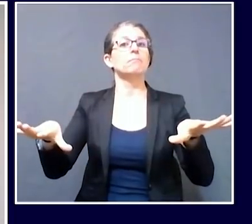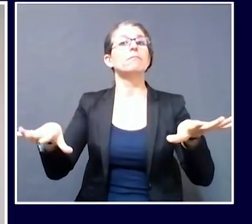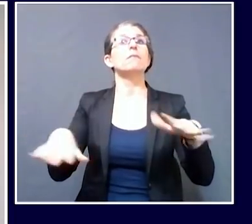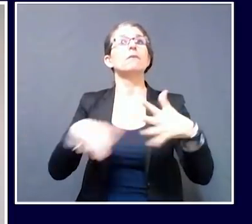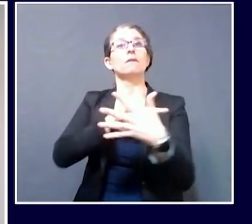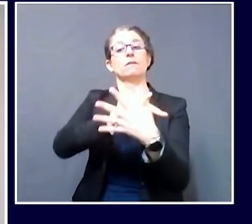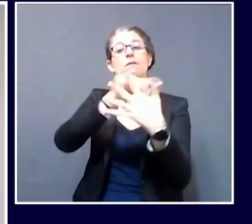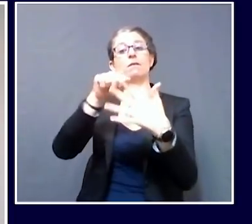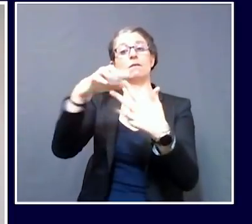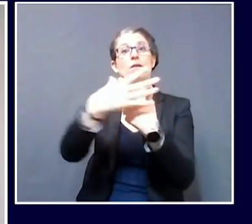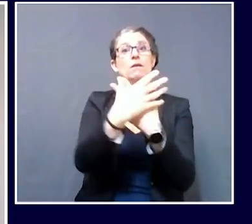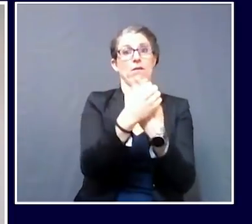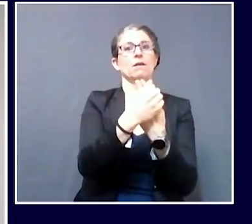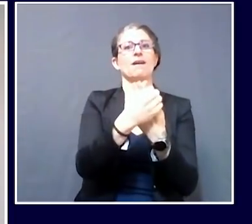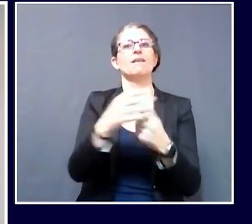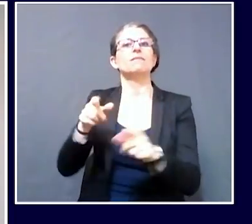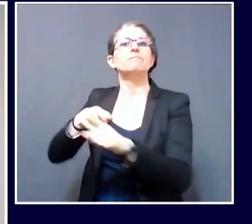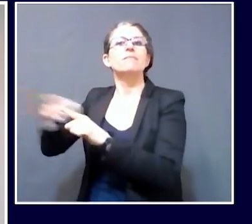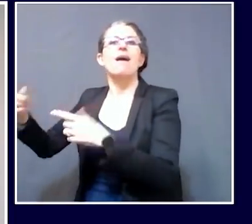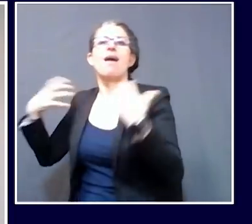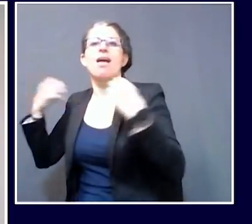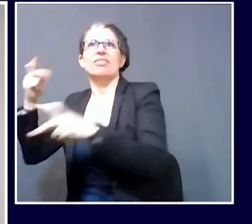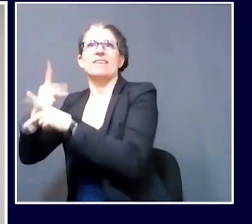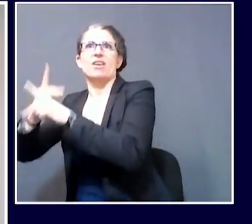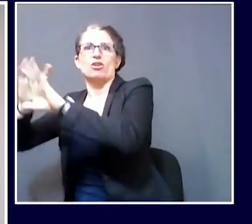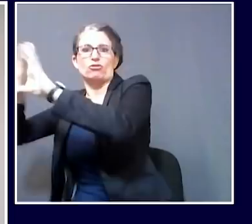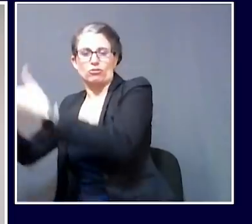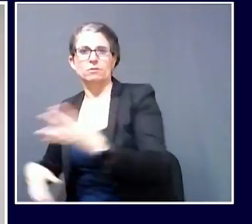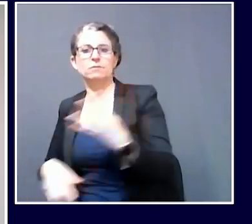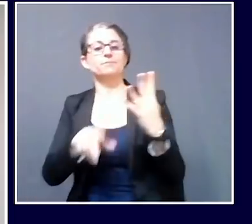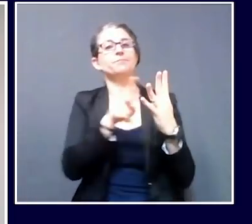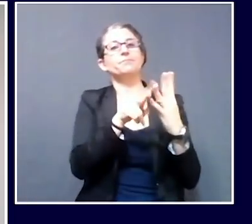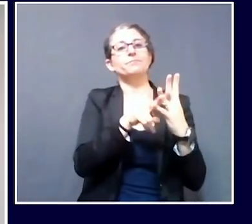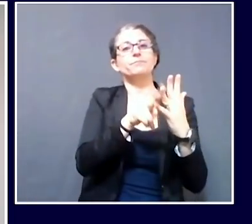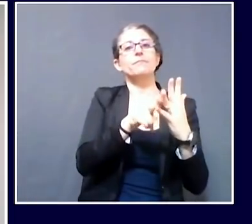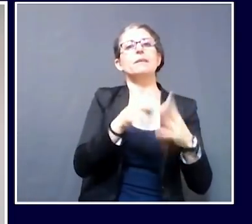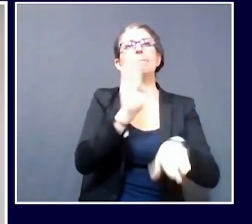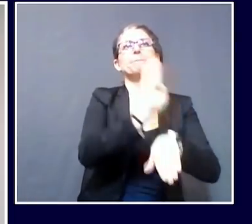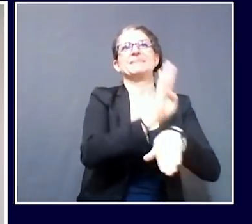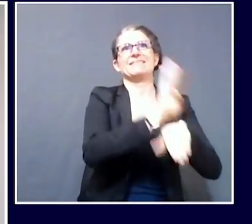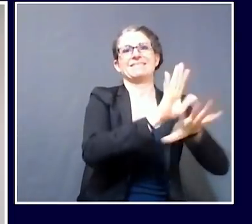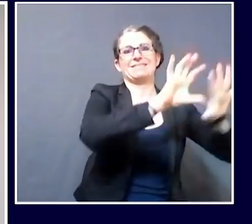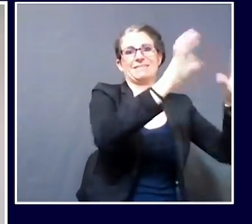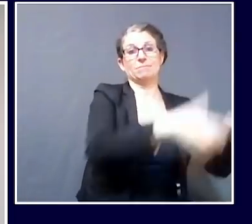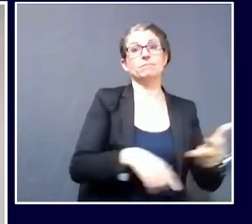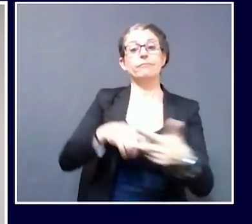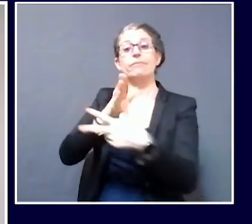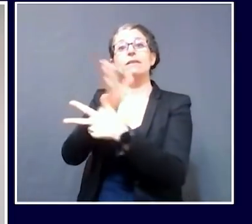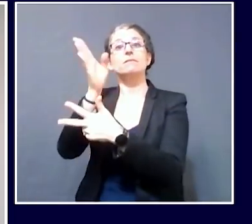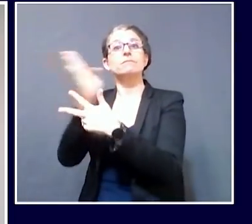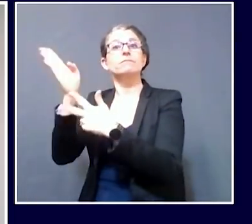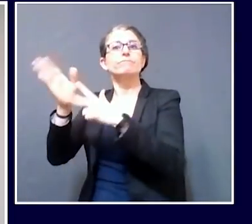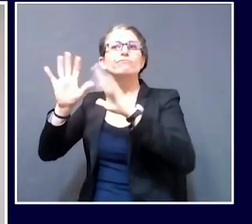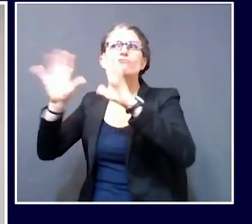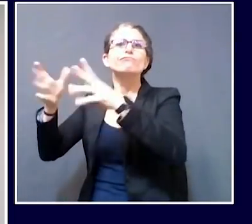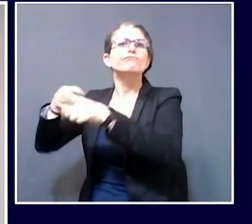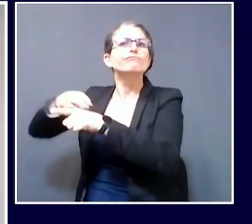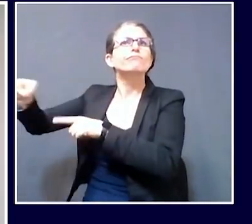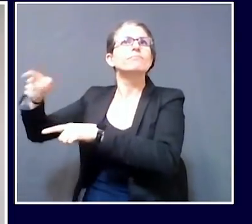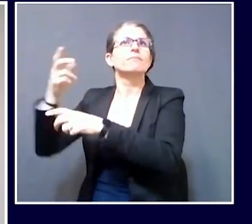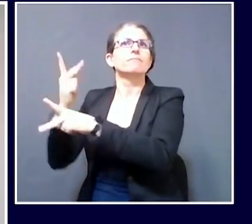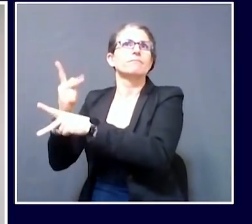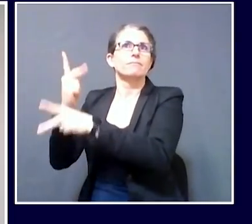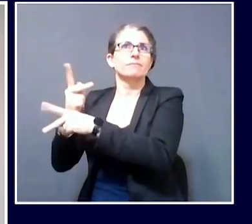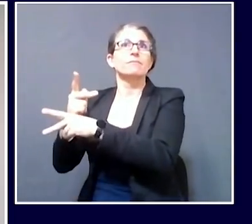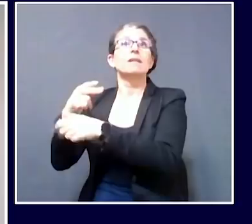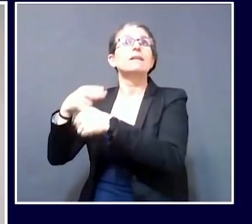of which are in workplace settings. We'll first start with the healthcare-related outbreaks. At Montello Manor Rehab